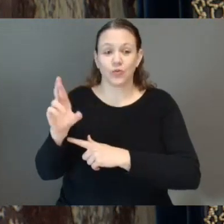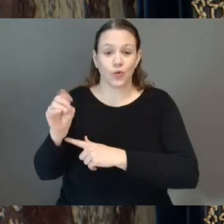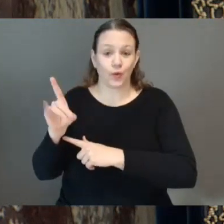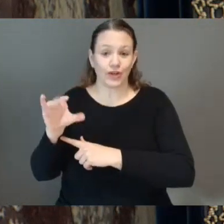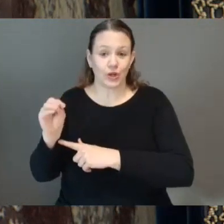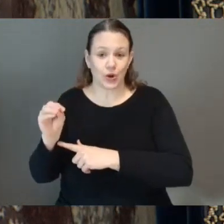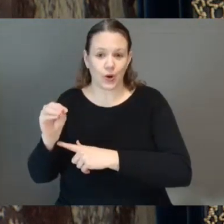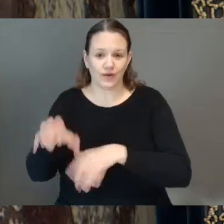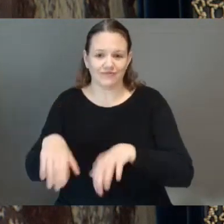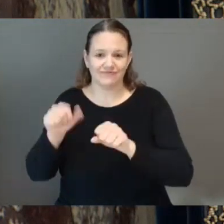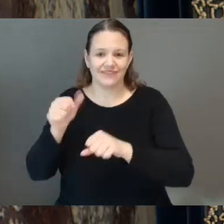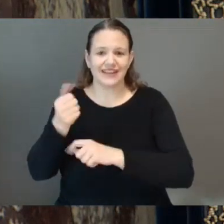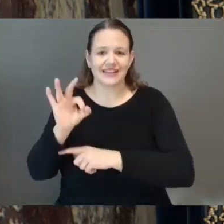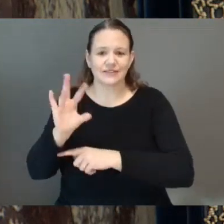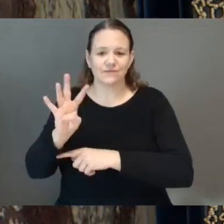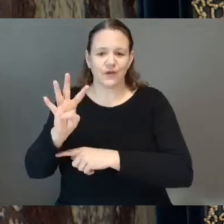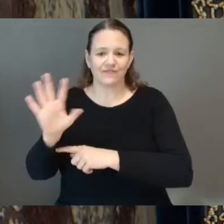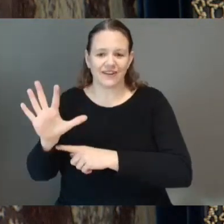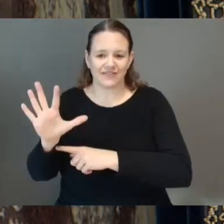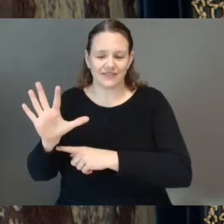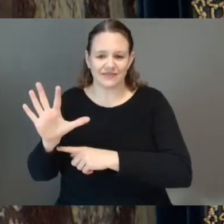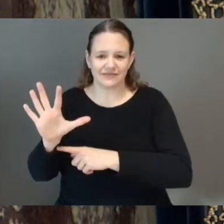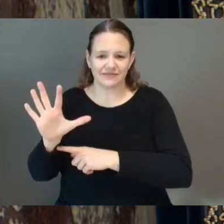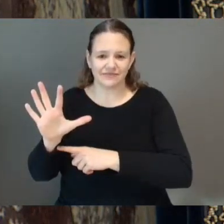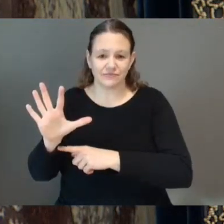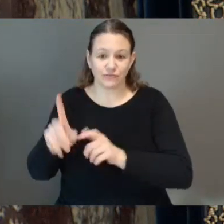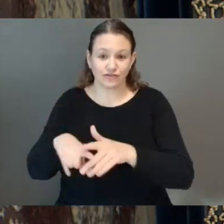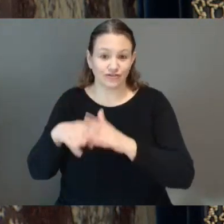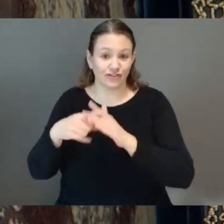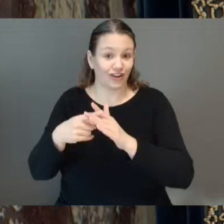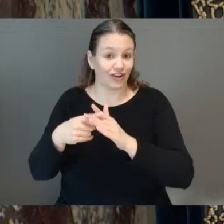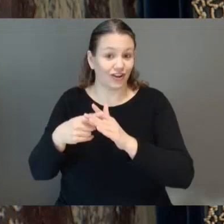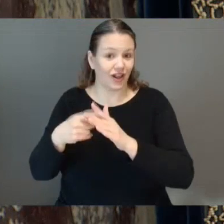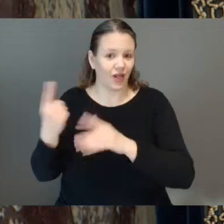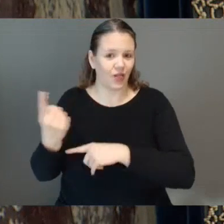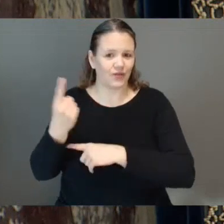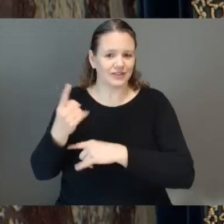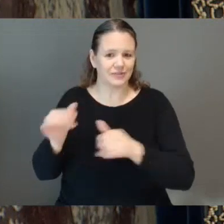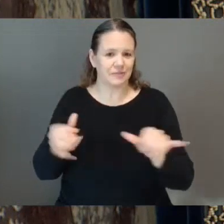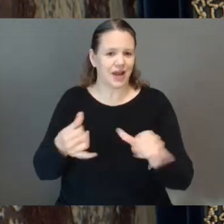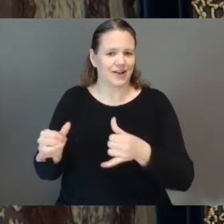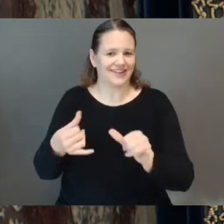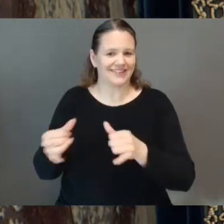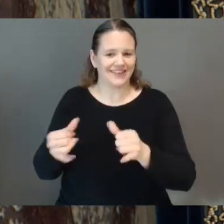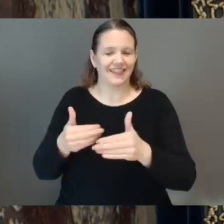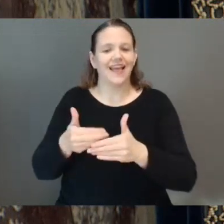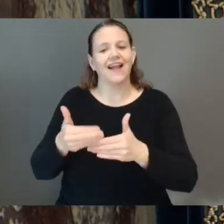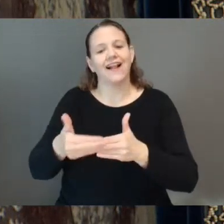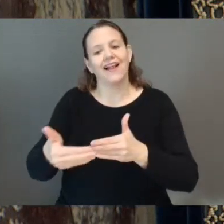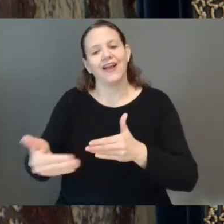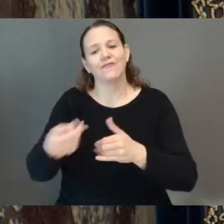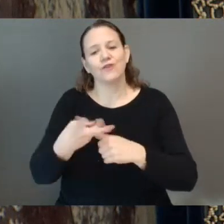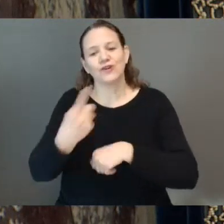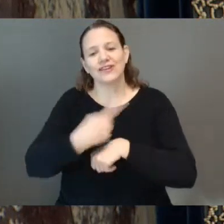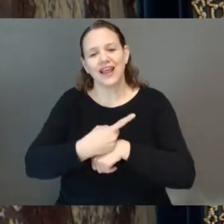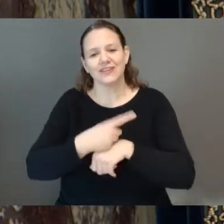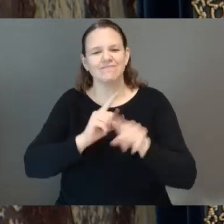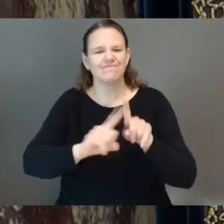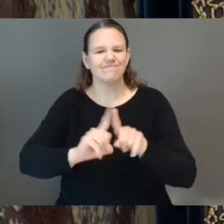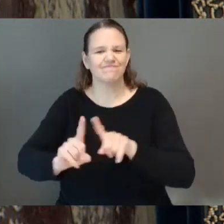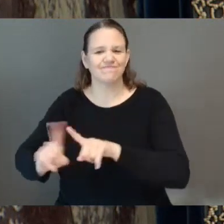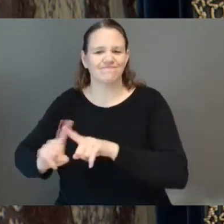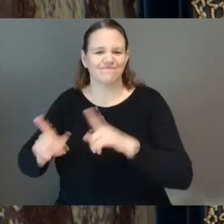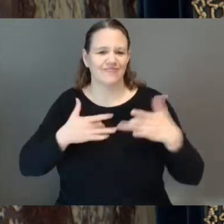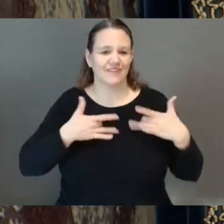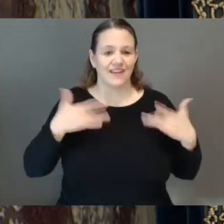full of folks participating in the weekend of events. If you wonder what you're going to do or see at the Cloverdale Rodeo and Country Fair,